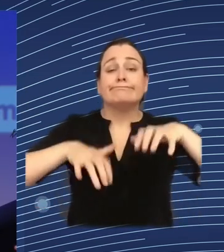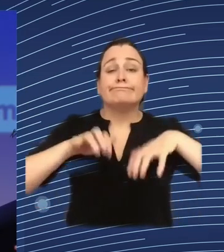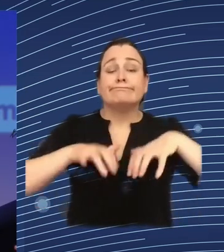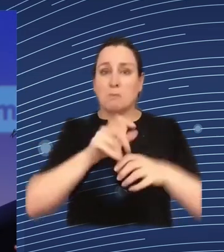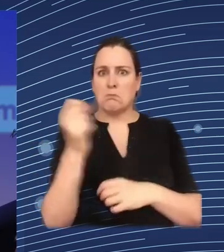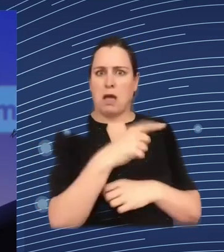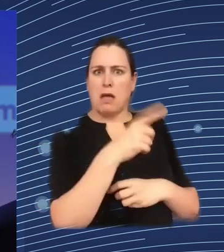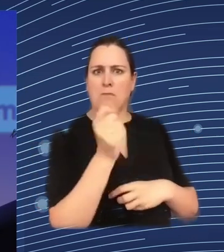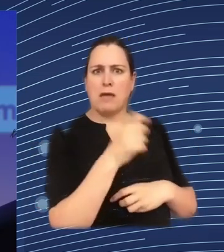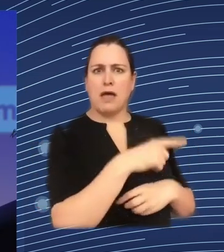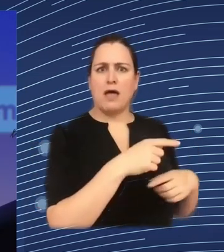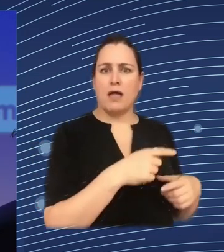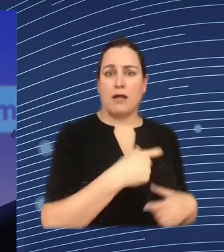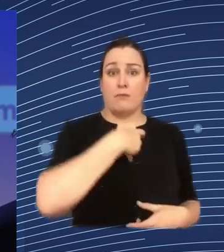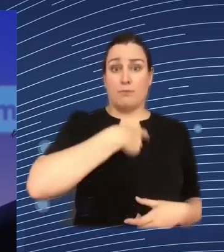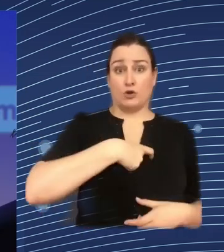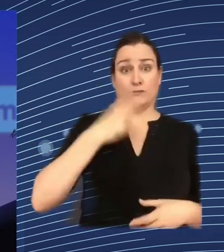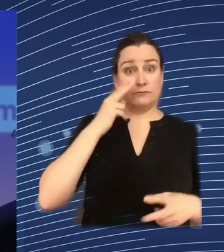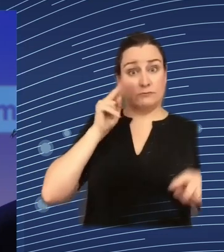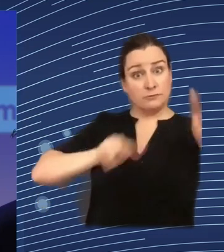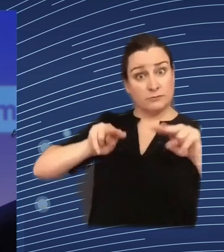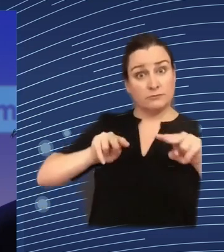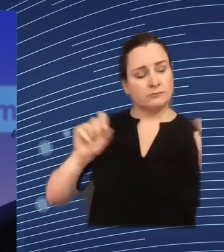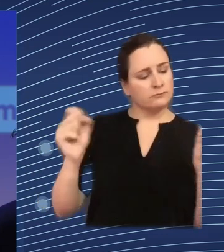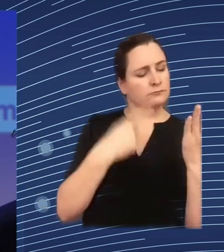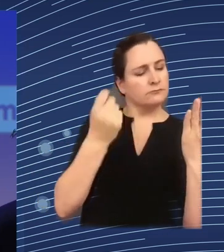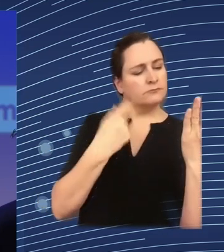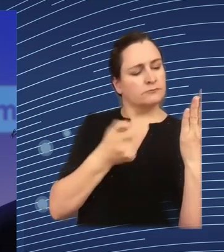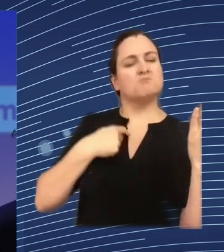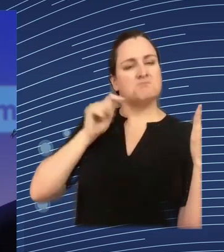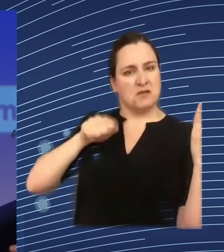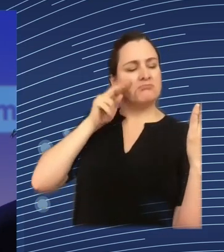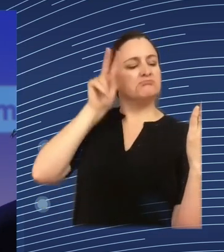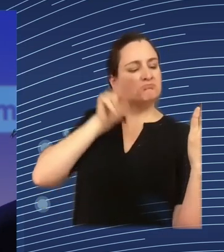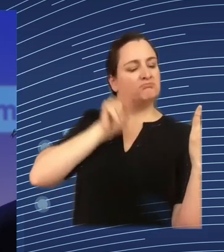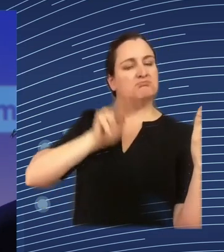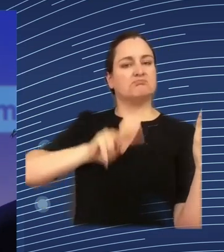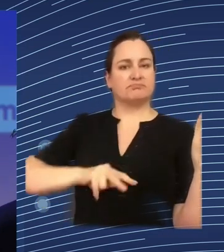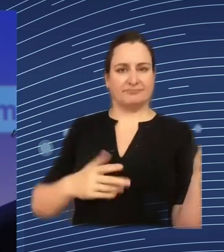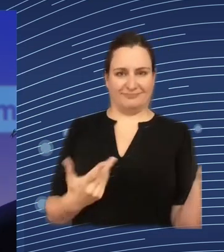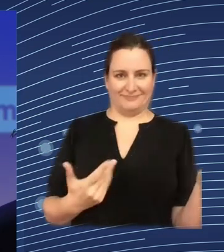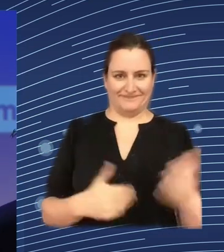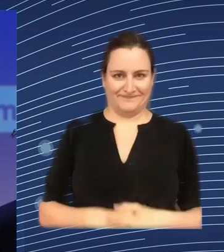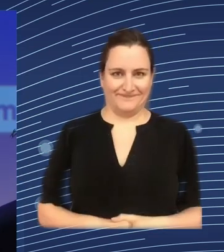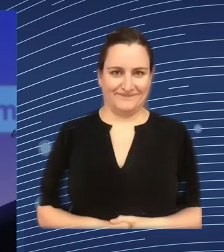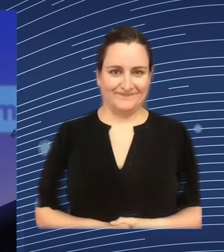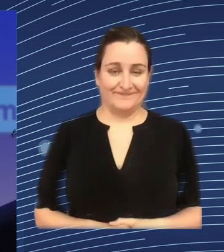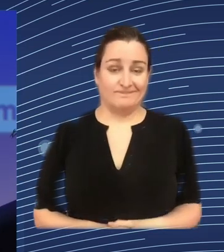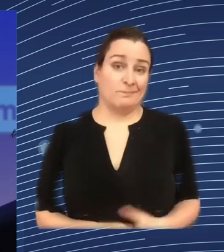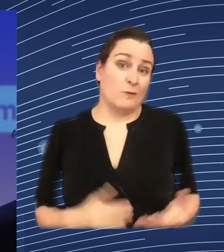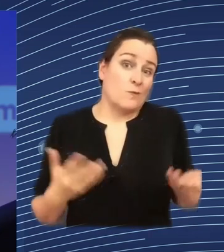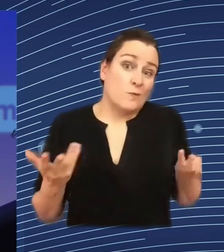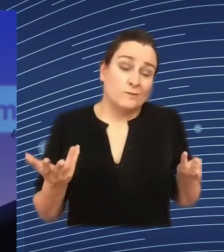so this is the same thing that we talk uh uh